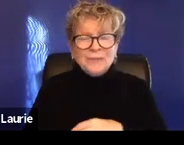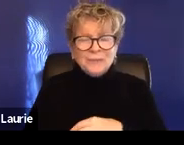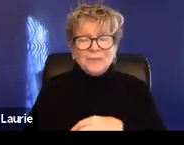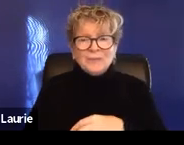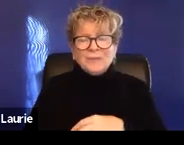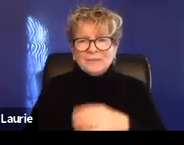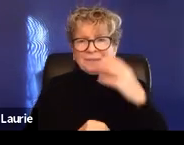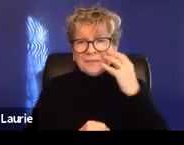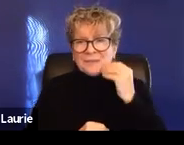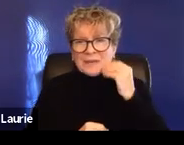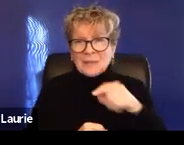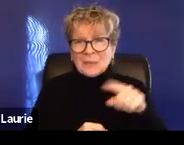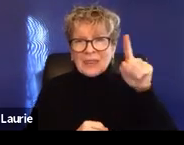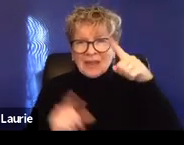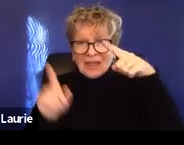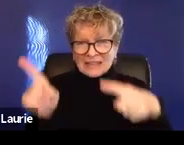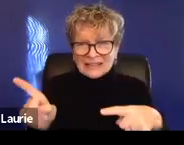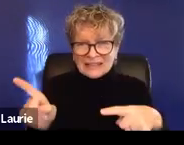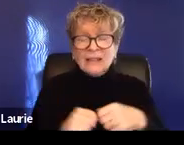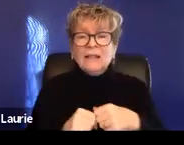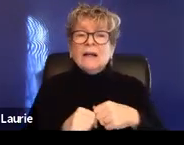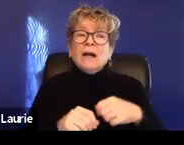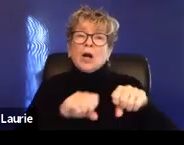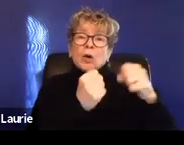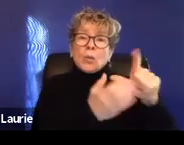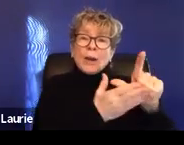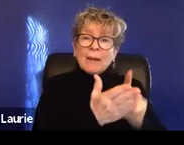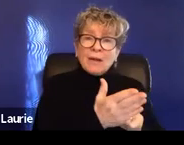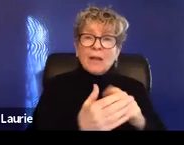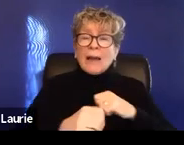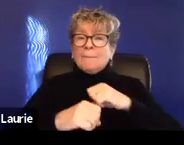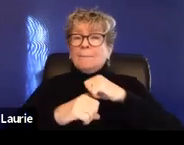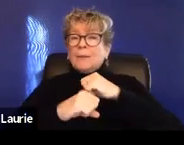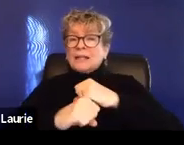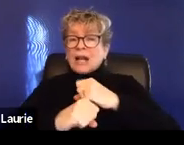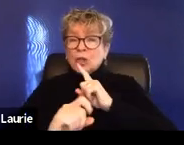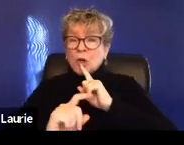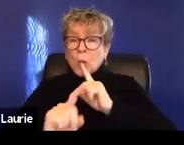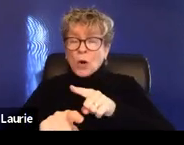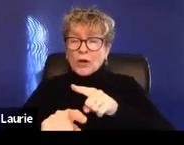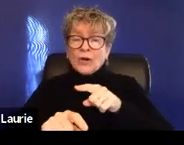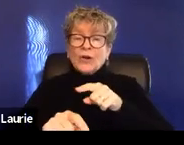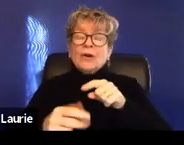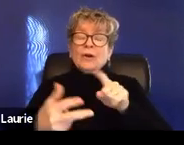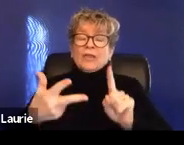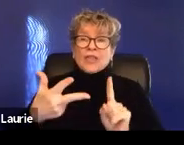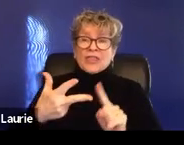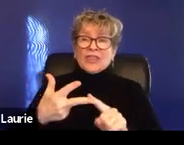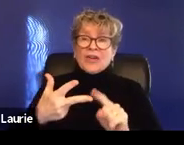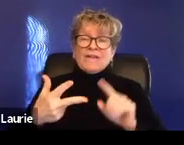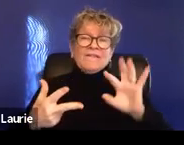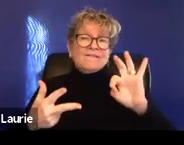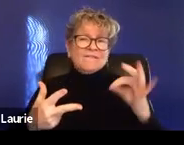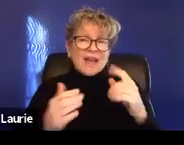criminal and, um, protection order issues that people come to us with, family law is the, I would say